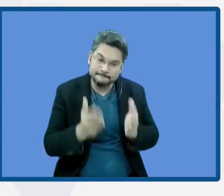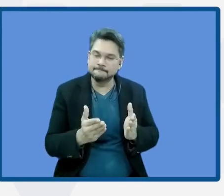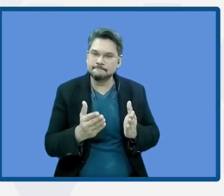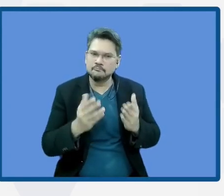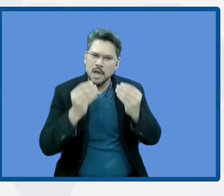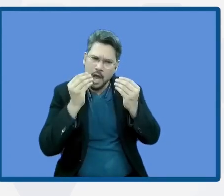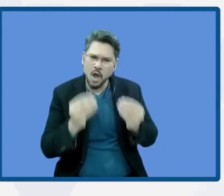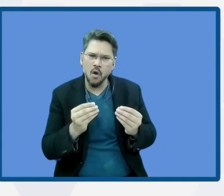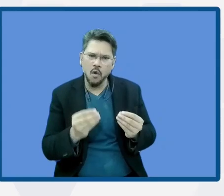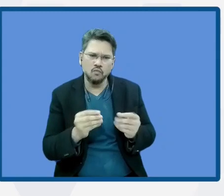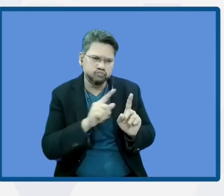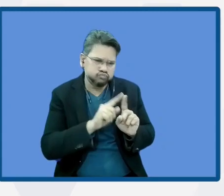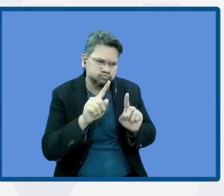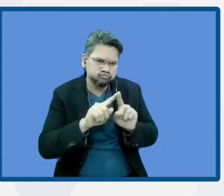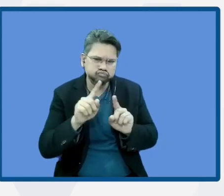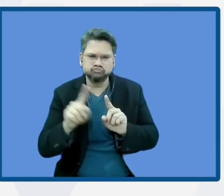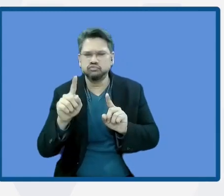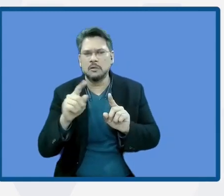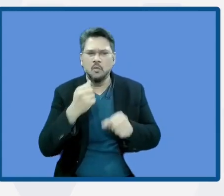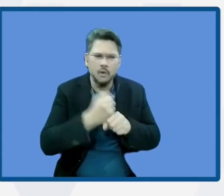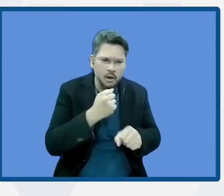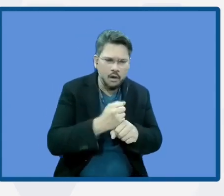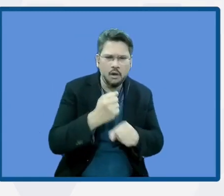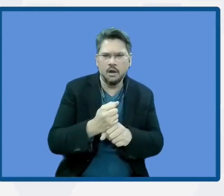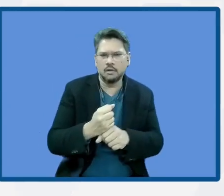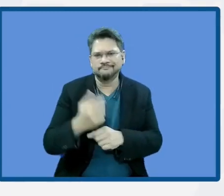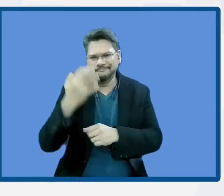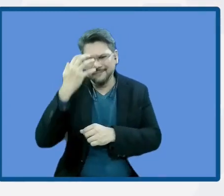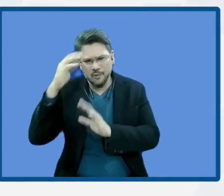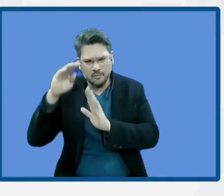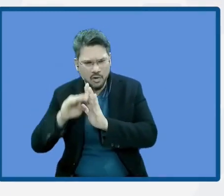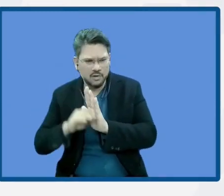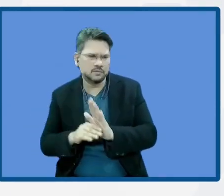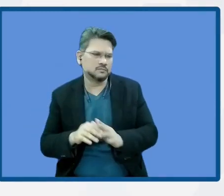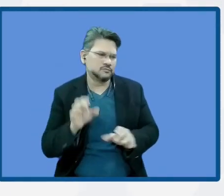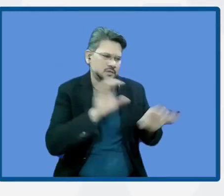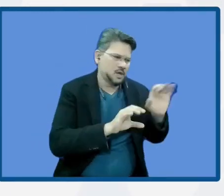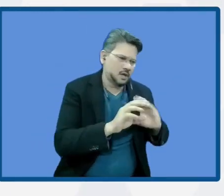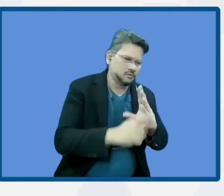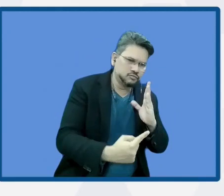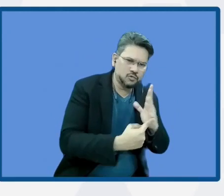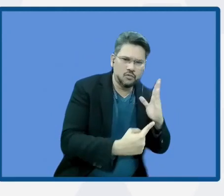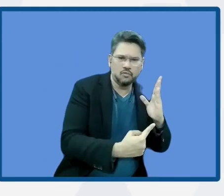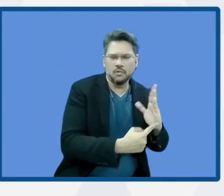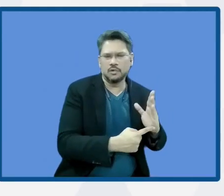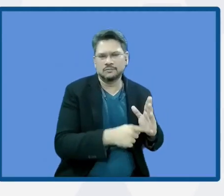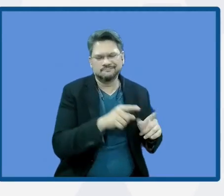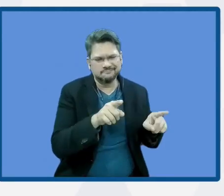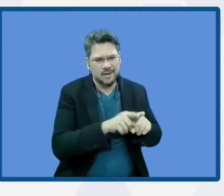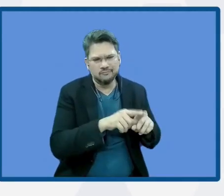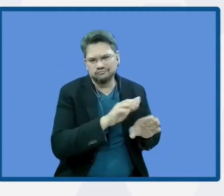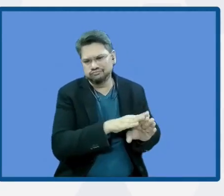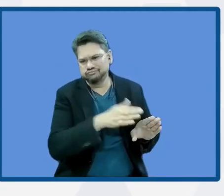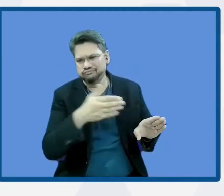with the different practices, the public policies, science and technology, to the application of those solutions to